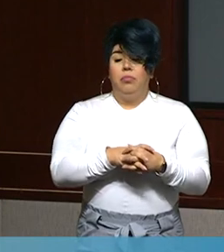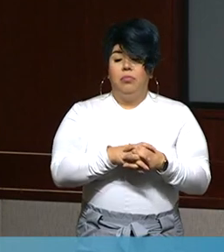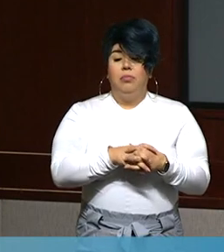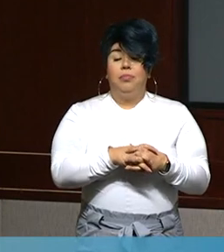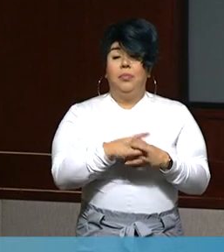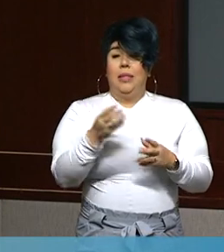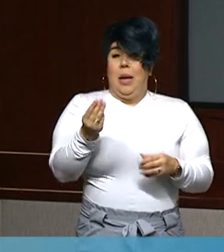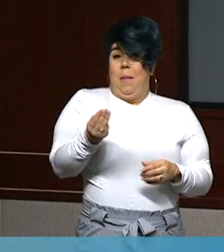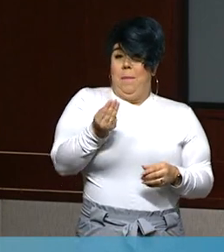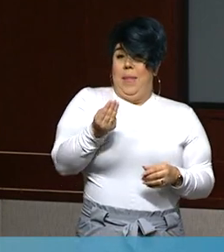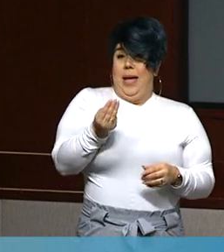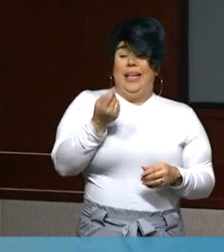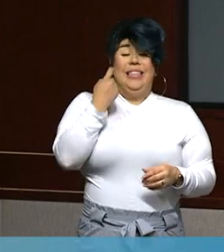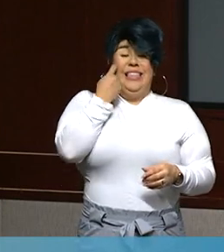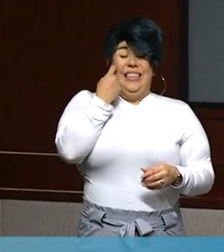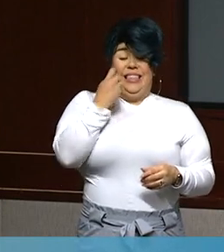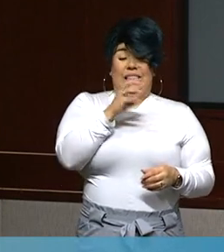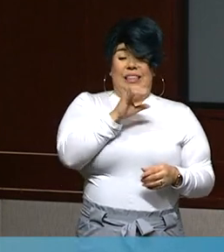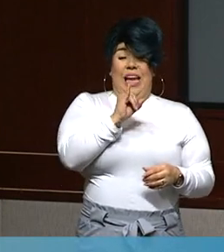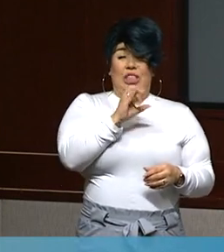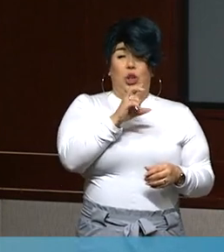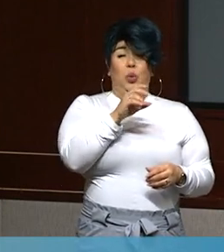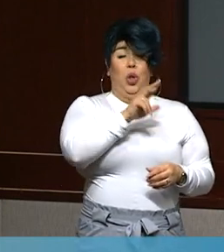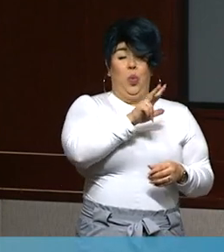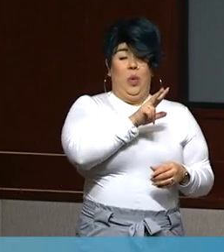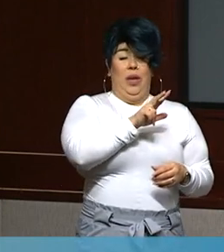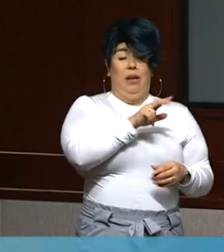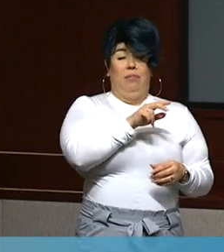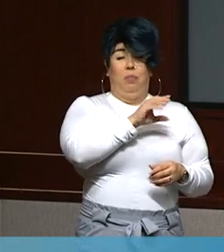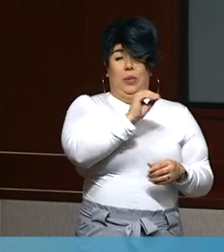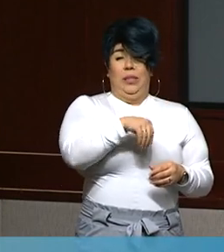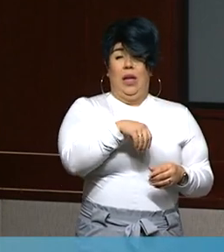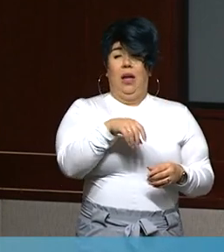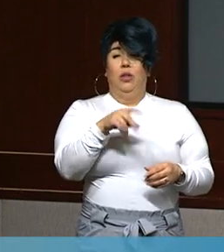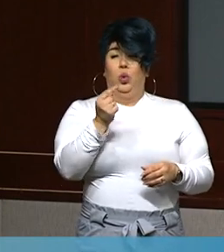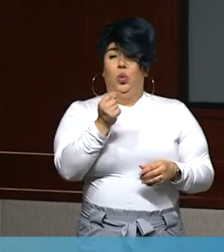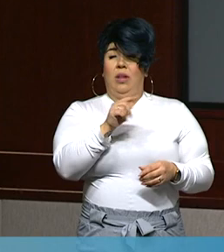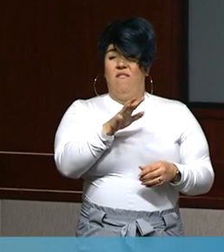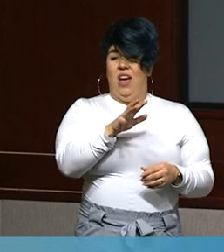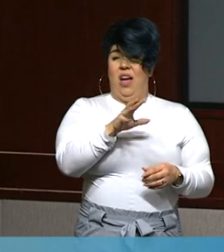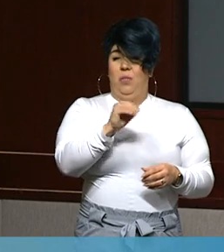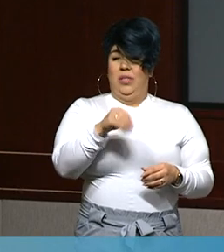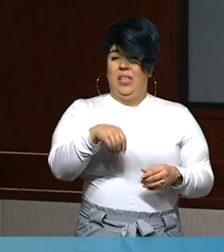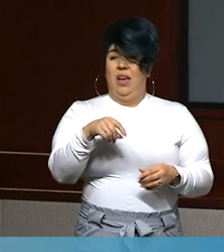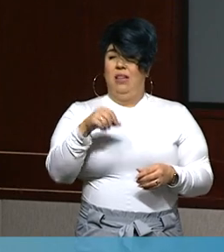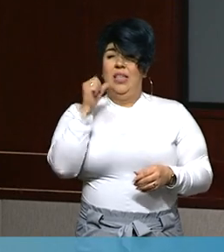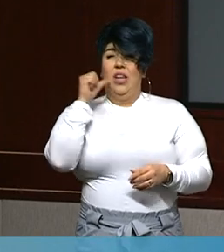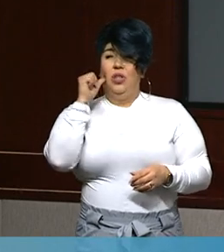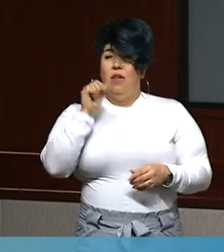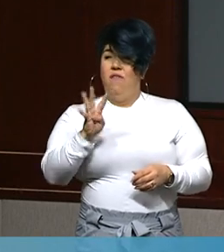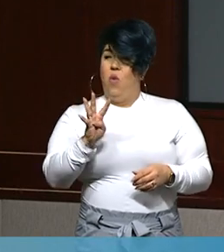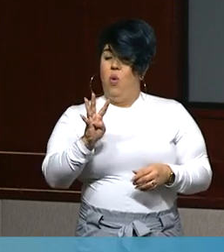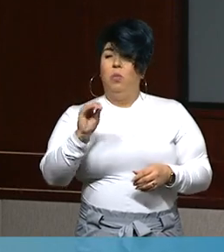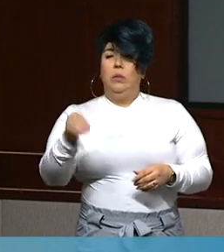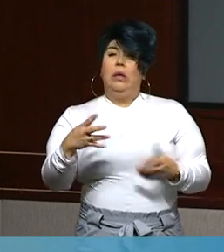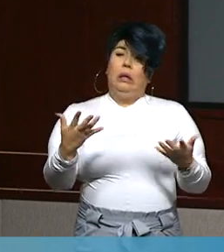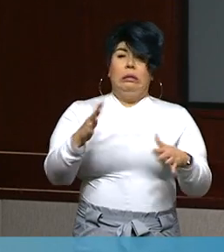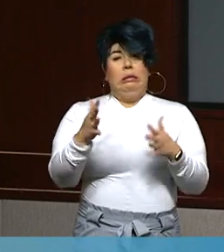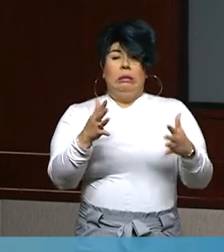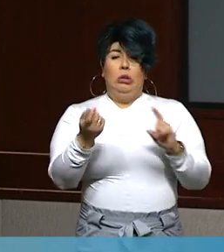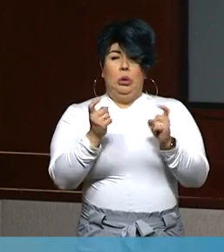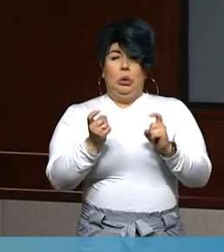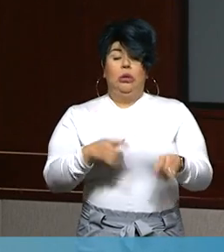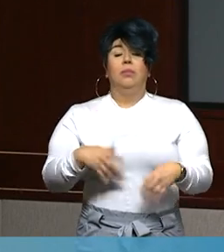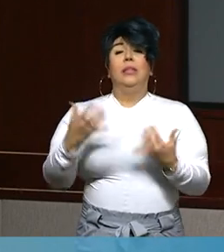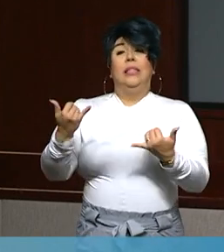Monday, was 6.3%, Tuesday, was 5.6%, and yesterday, it was 4.2%. Today, the state